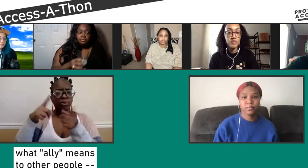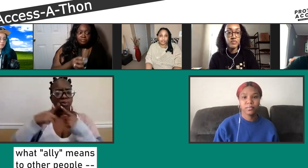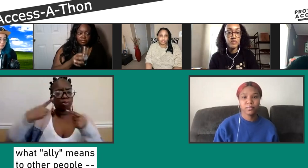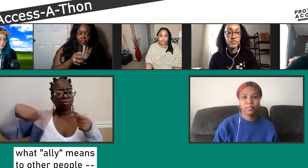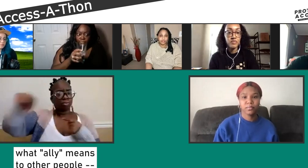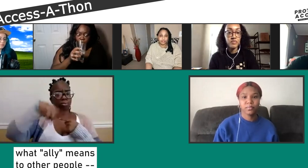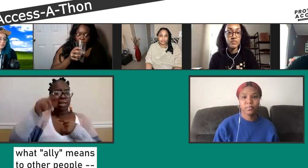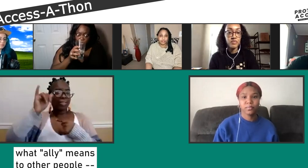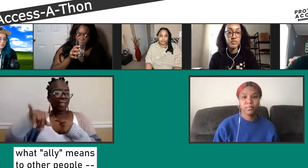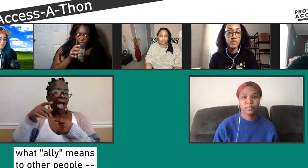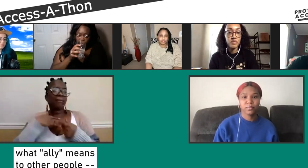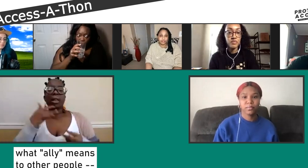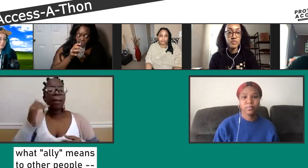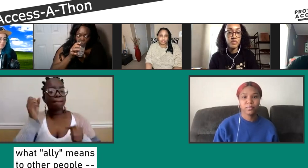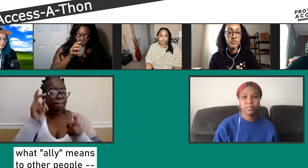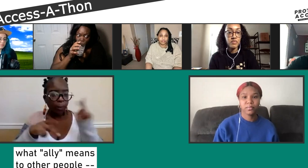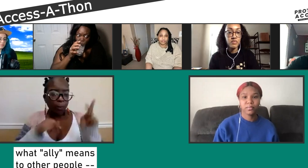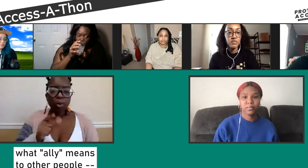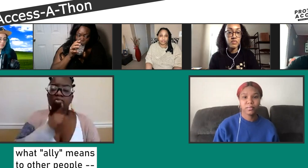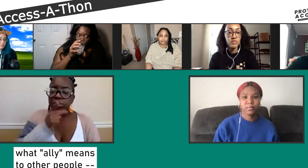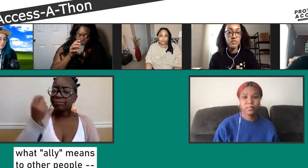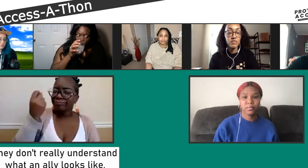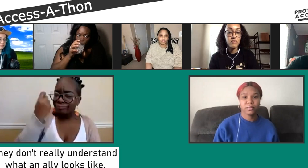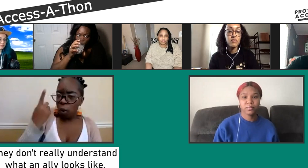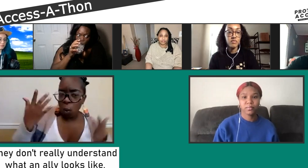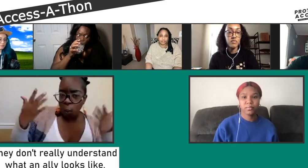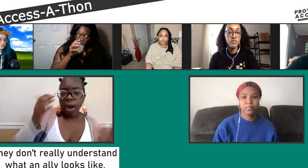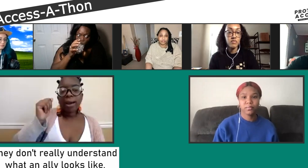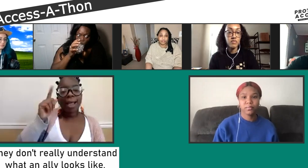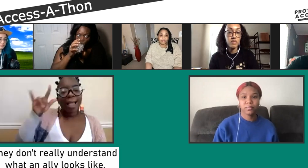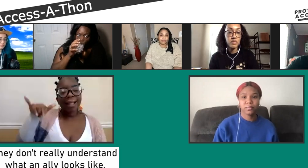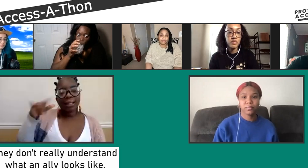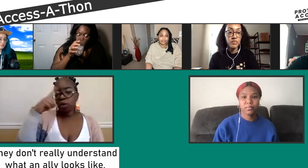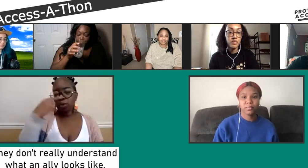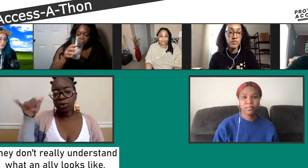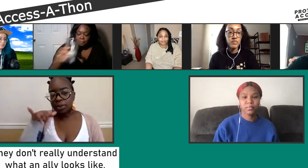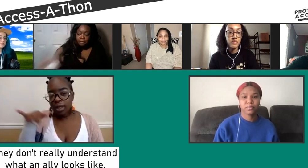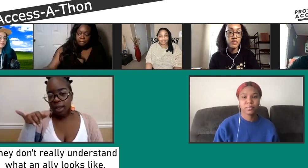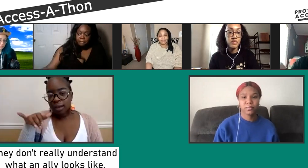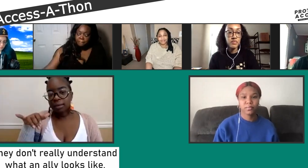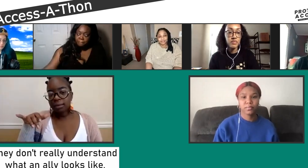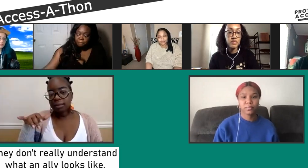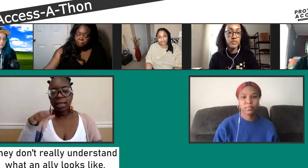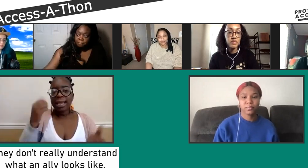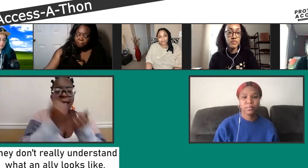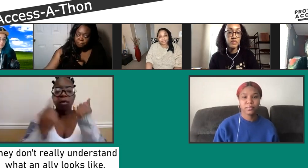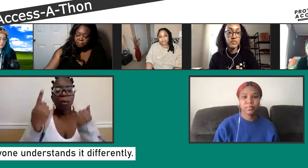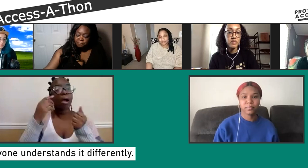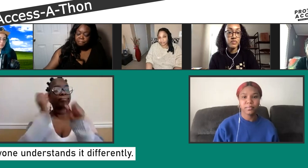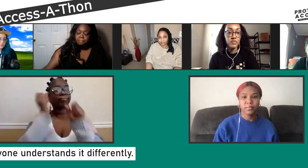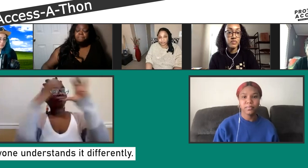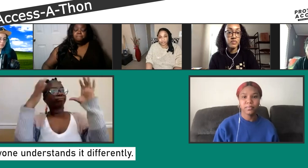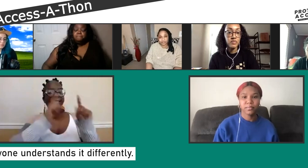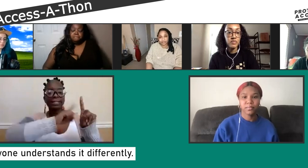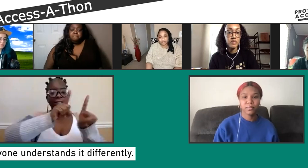what does allyship look like for you all? Because people don't really understand what an alley is or what it looks